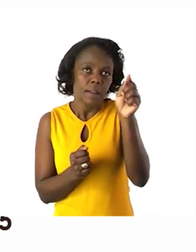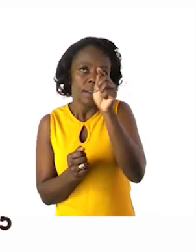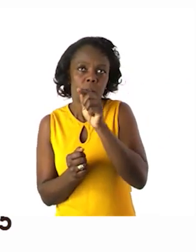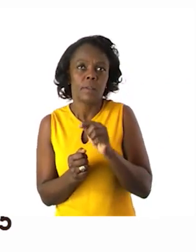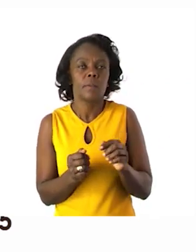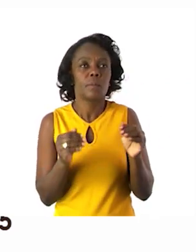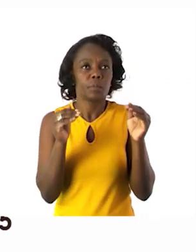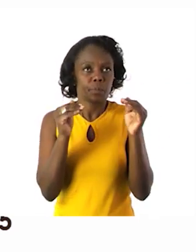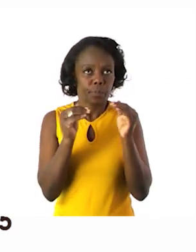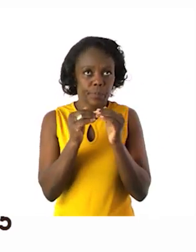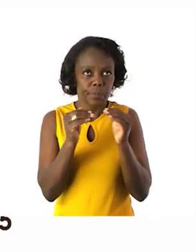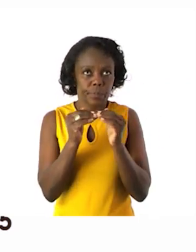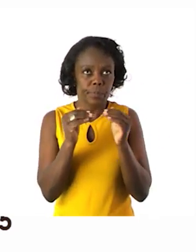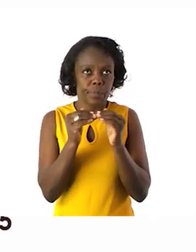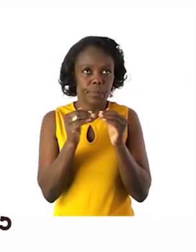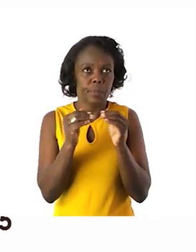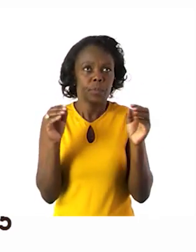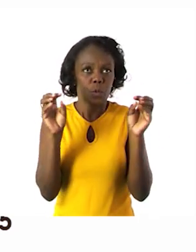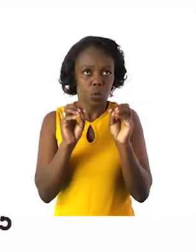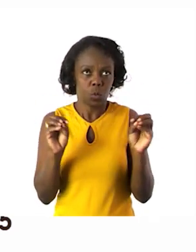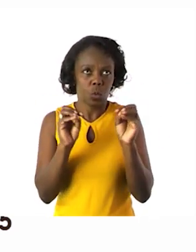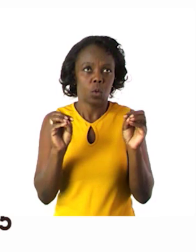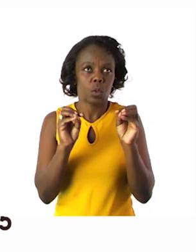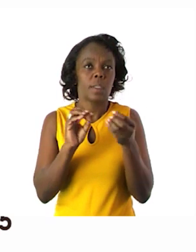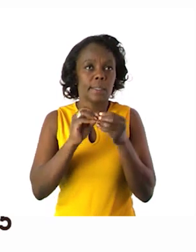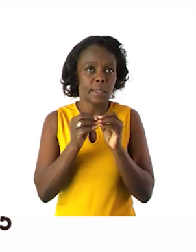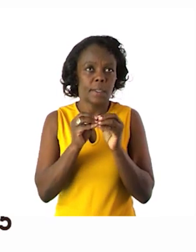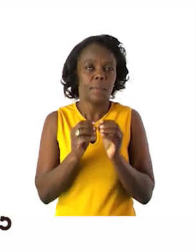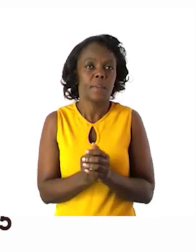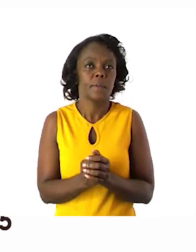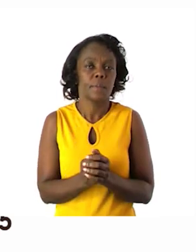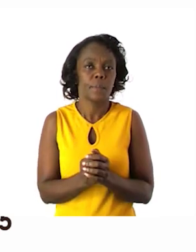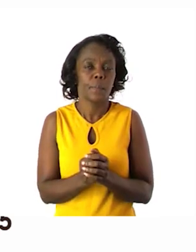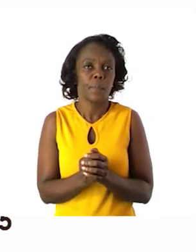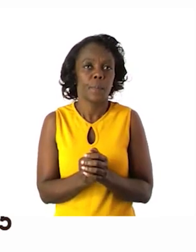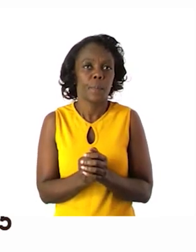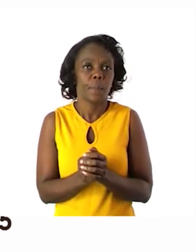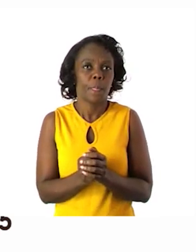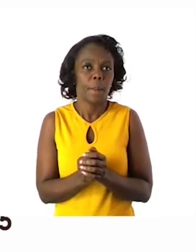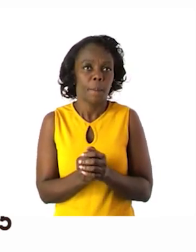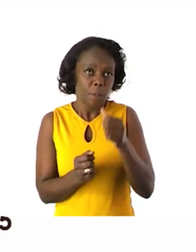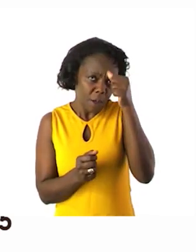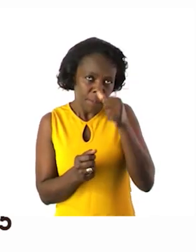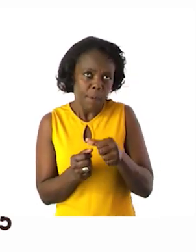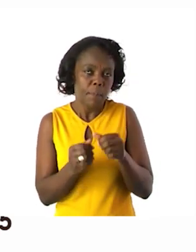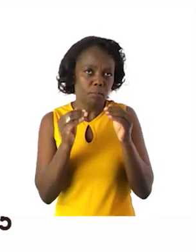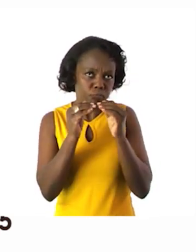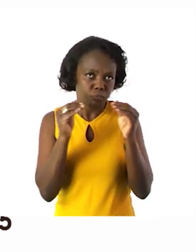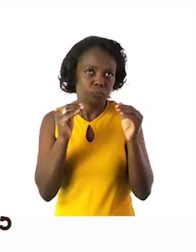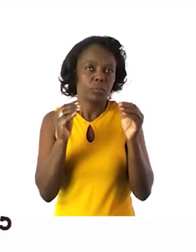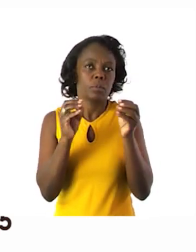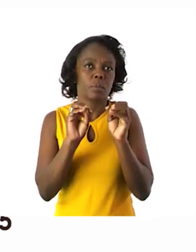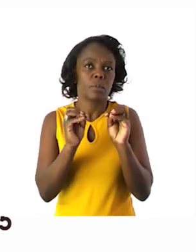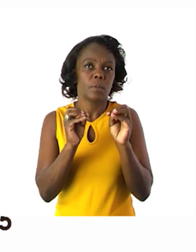around all the numbers which are odd. All the odd numbers. Remember what are odd numbers. You skip them when you are